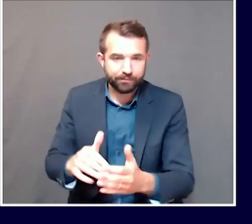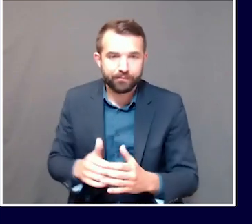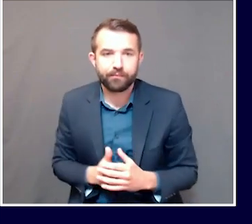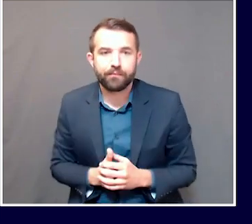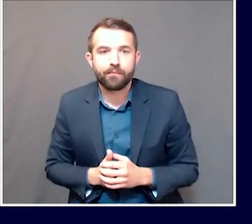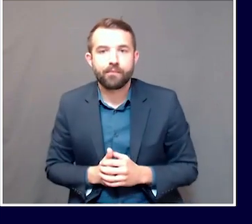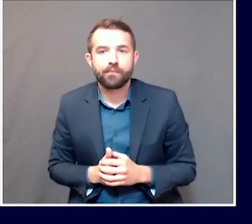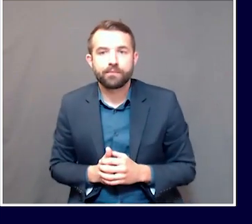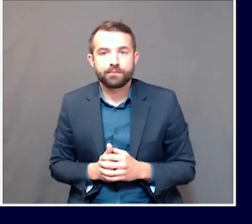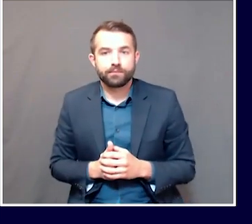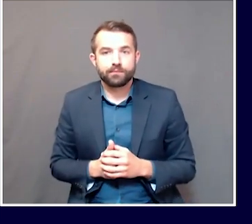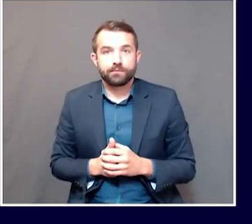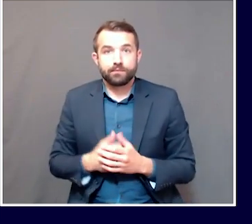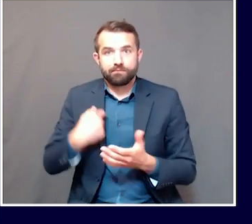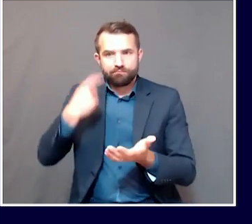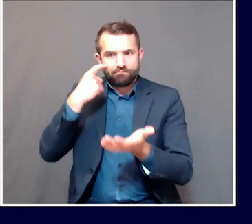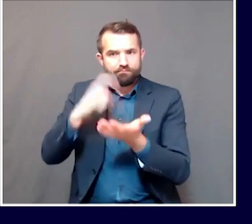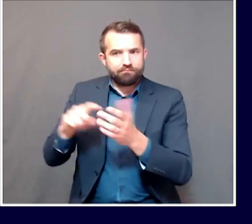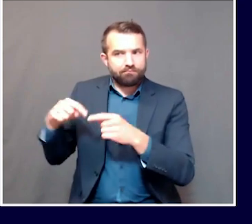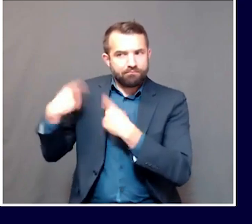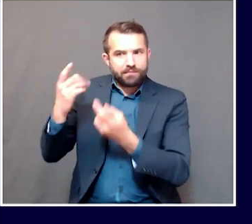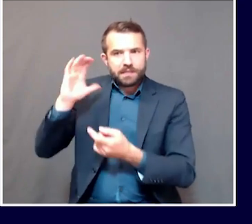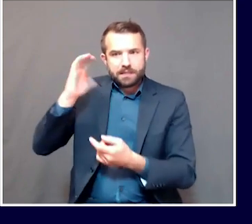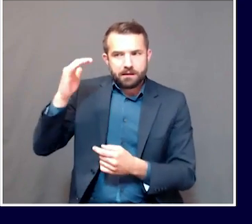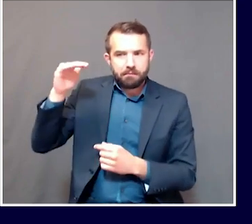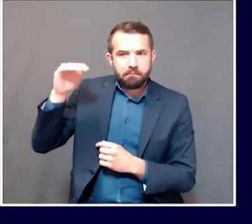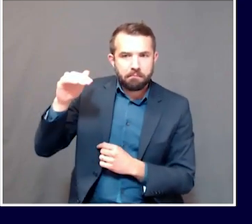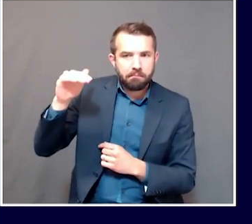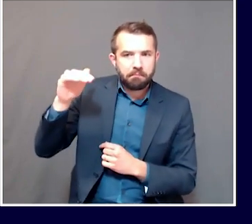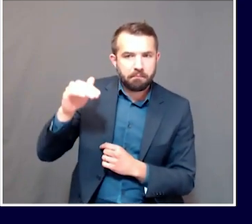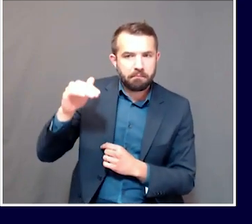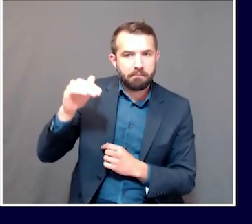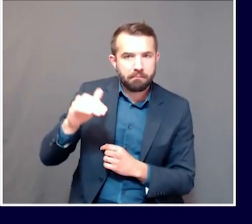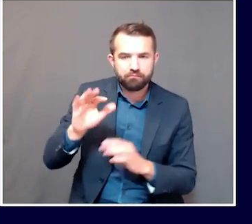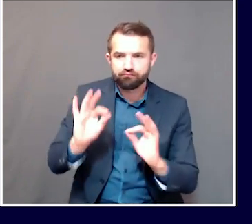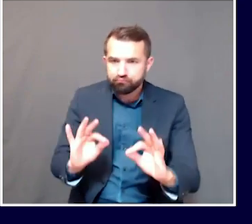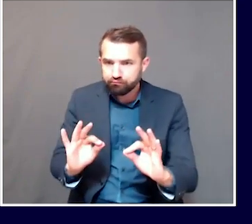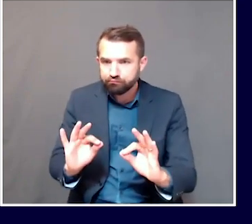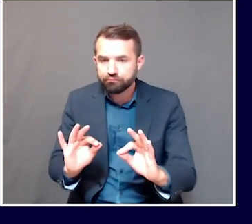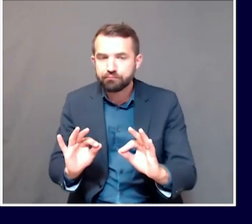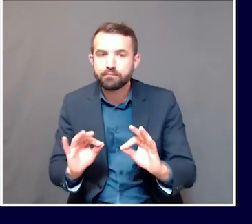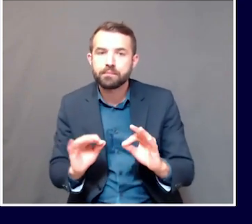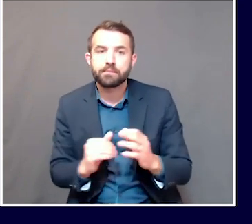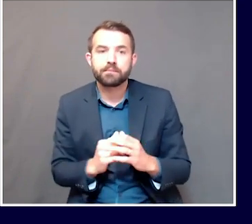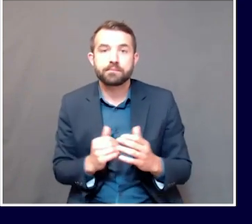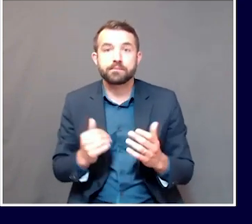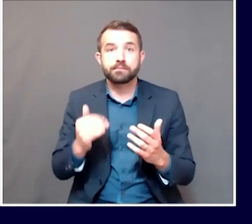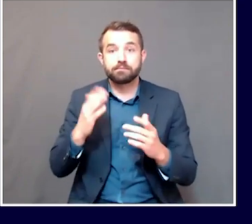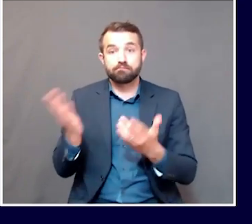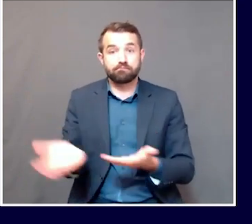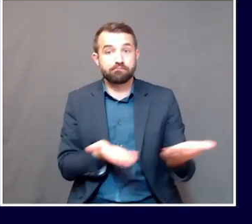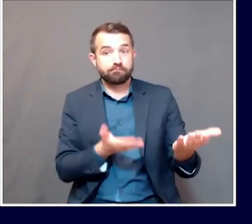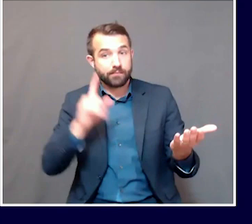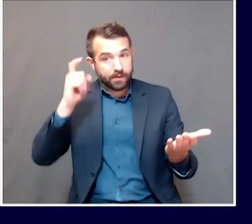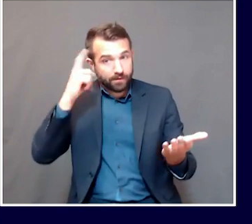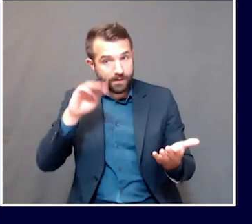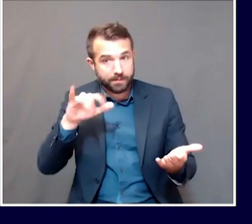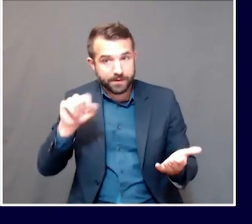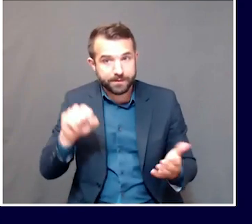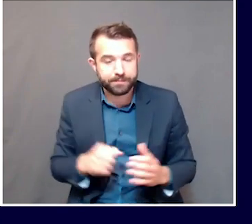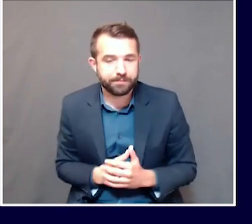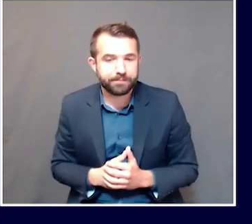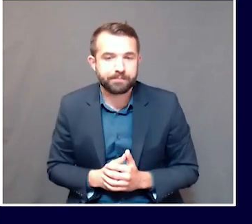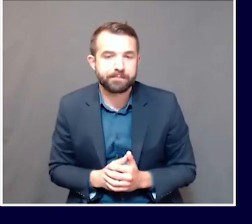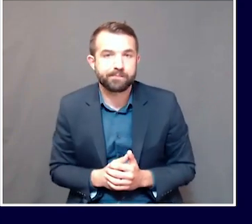But the trends seem to be heading in our favor. So with that, Governor Mills, I'd like to turn things over to you. Thank you,